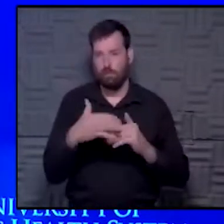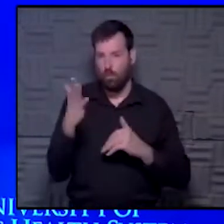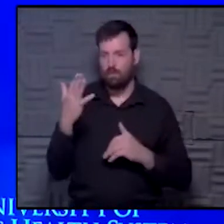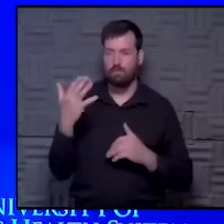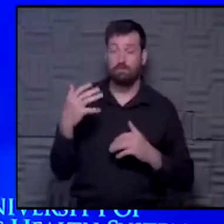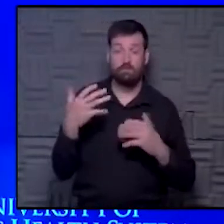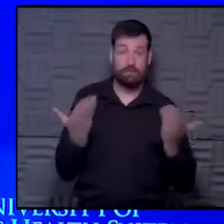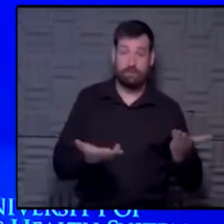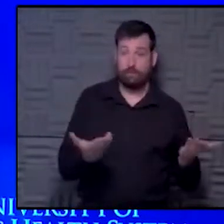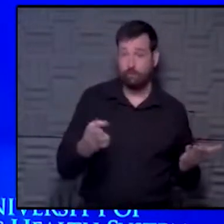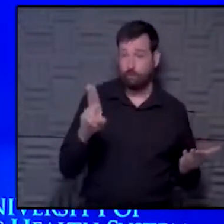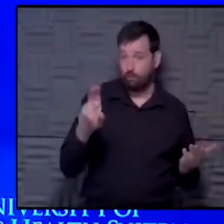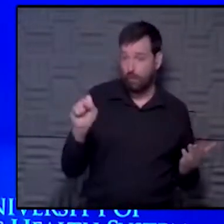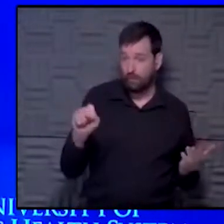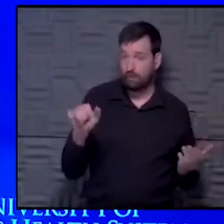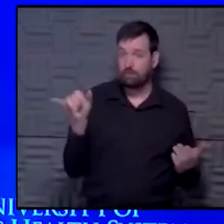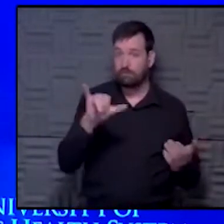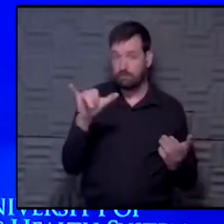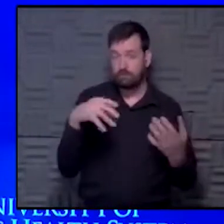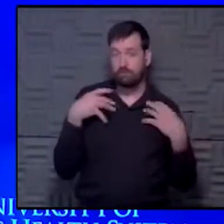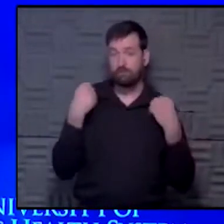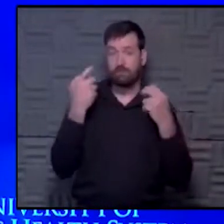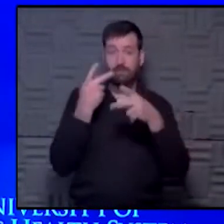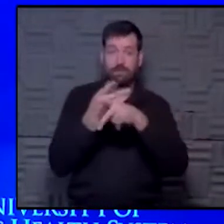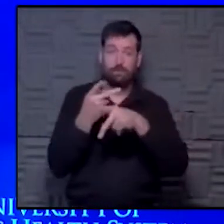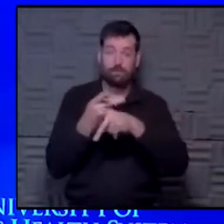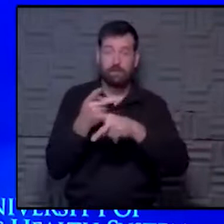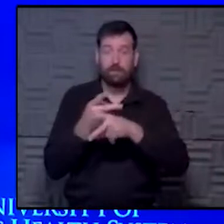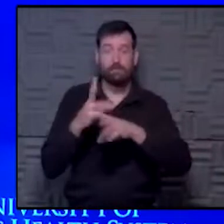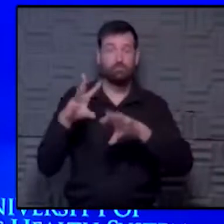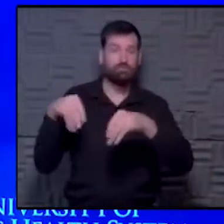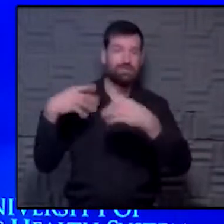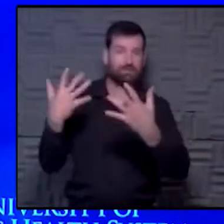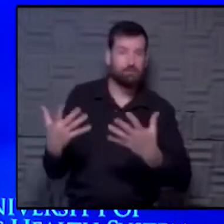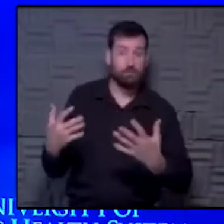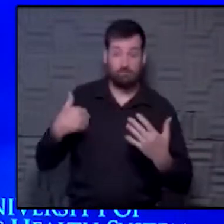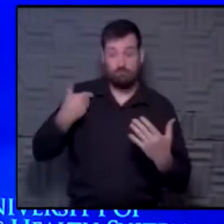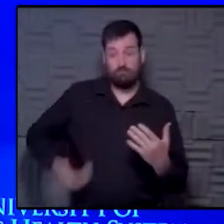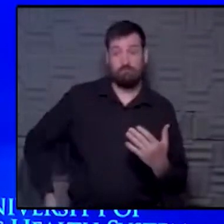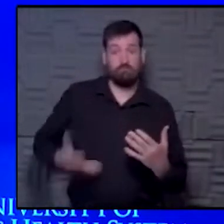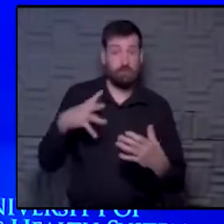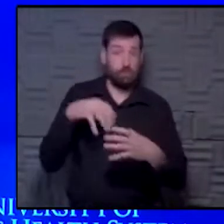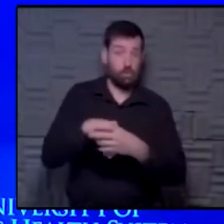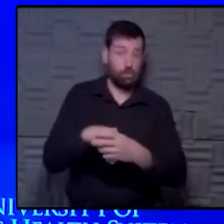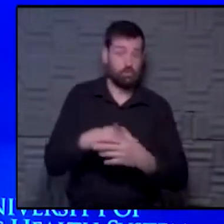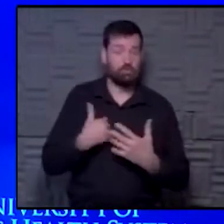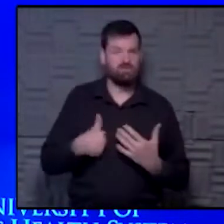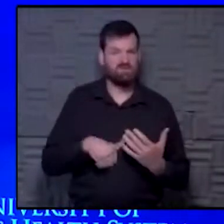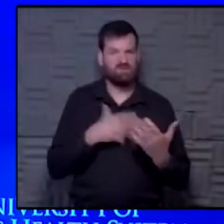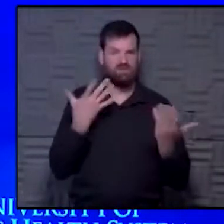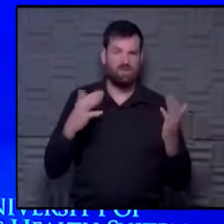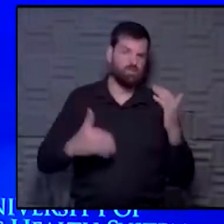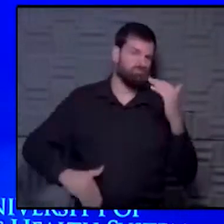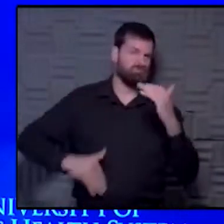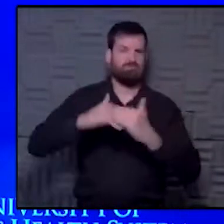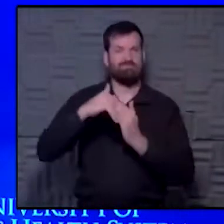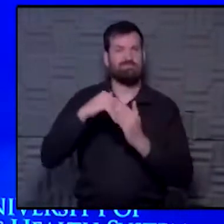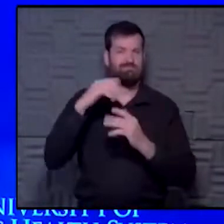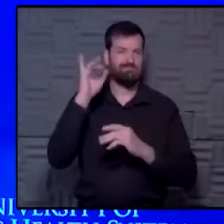populations here in the United States, like healthcare delivery systems, us included, right, where we've reached that target,